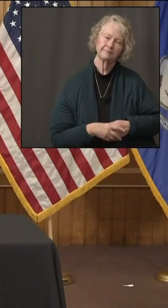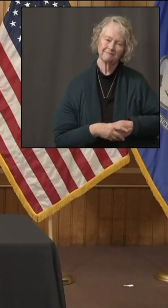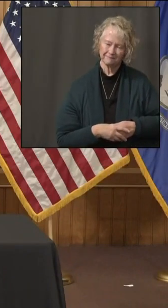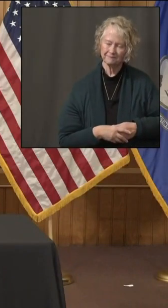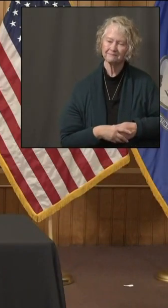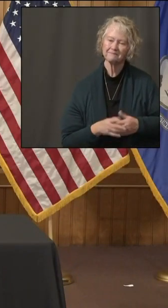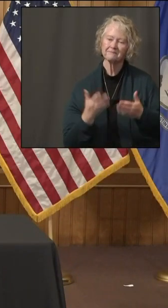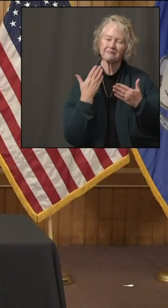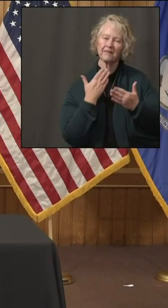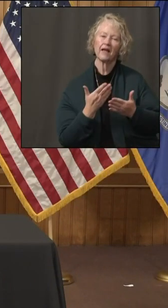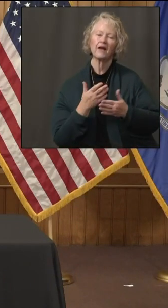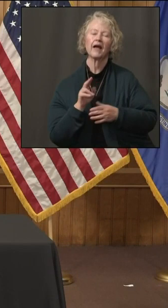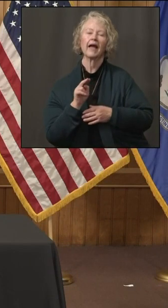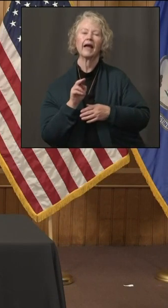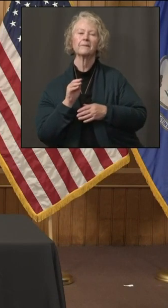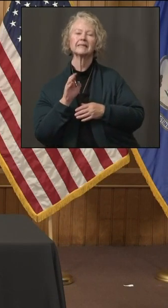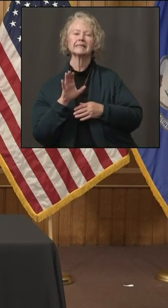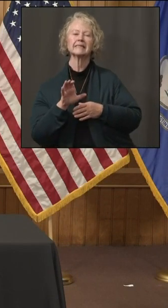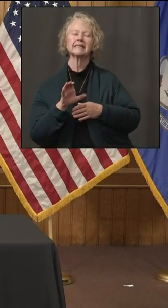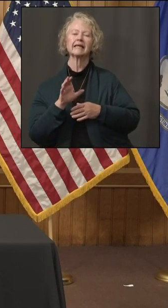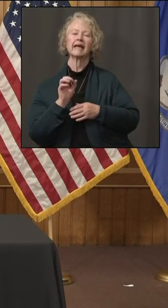All right. Thank you. NBC Connecticut.